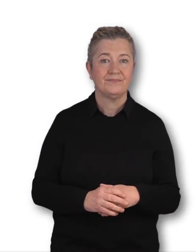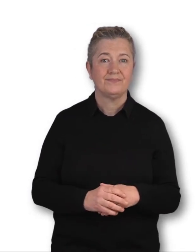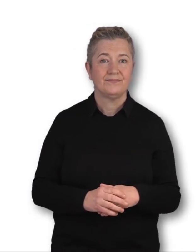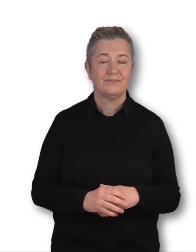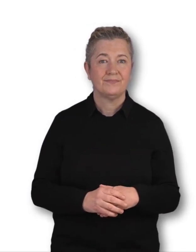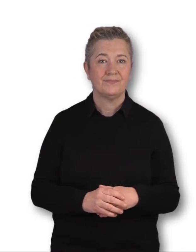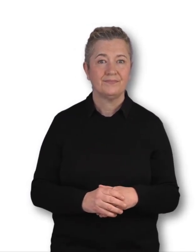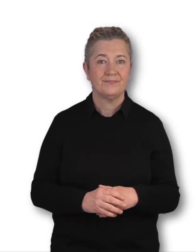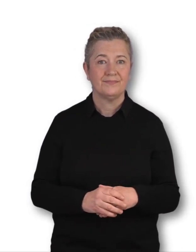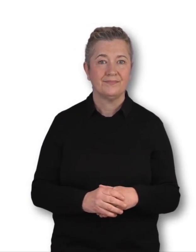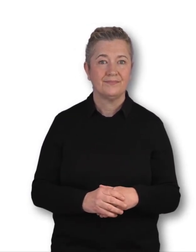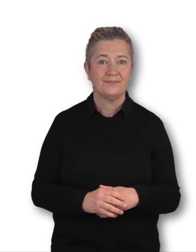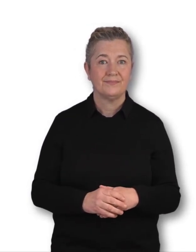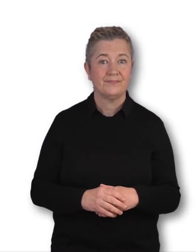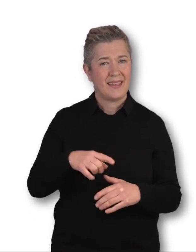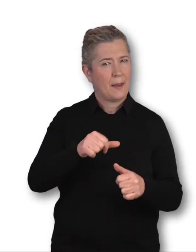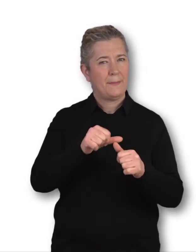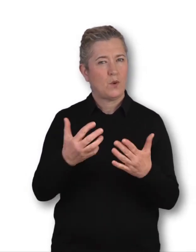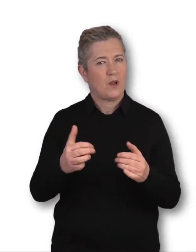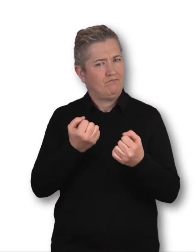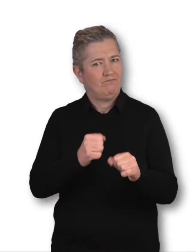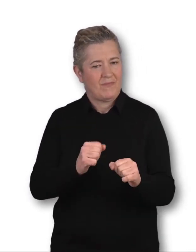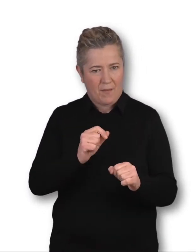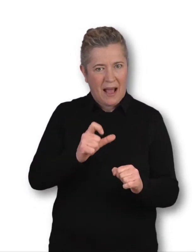This is the best way to prevent cancer from developing.